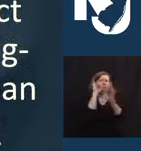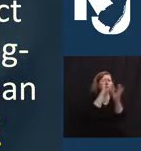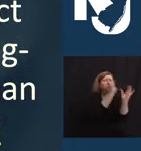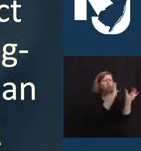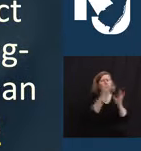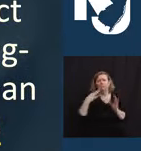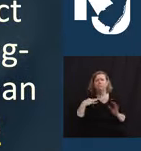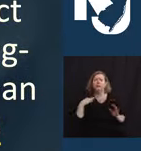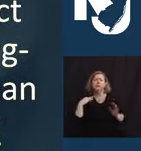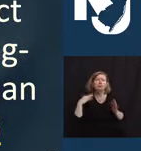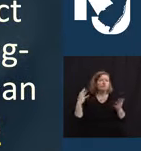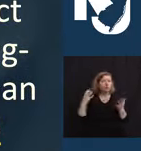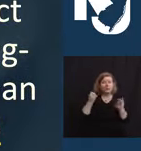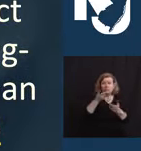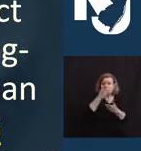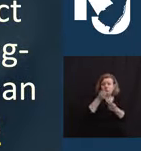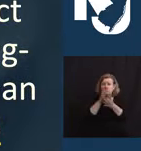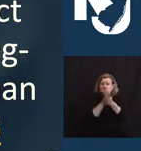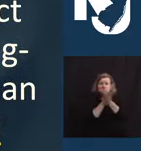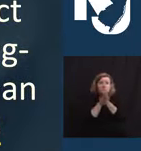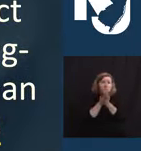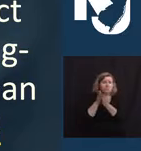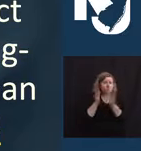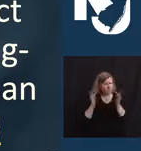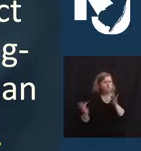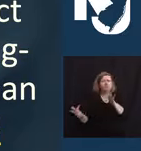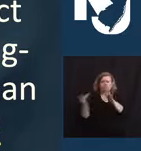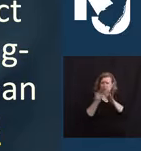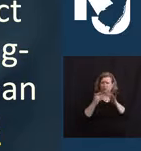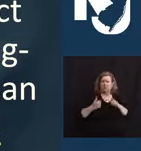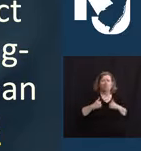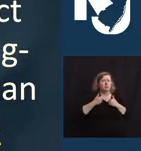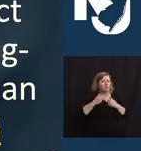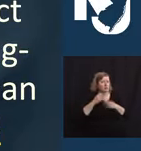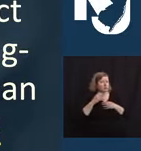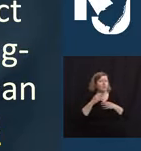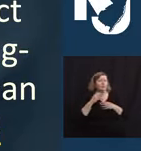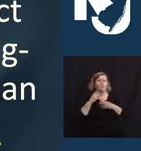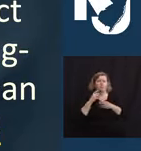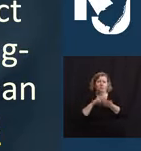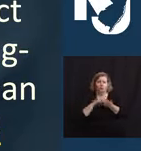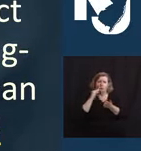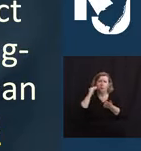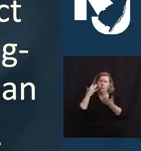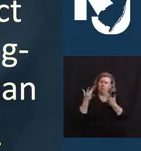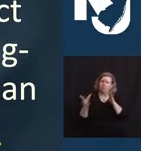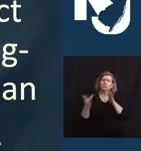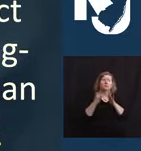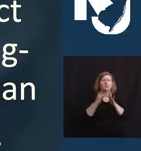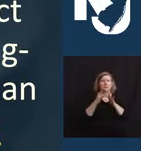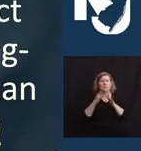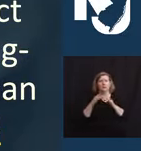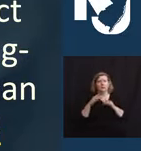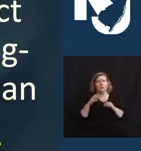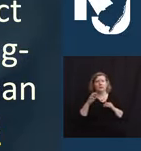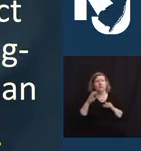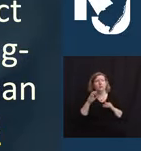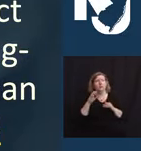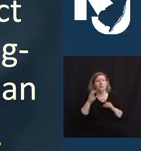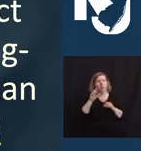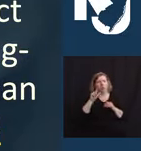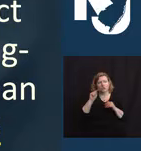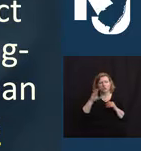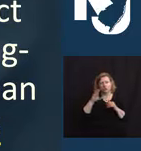to the residents in our nursing homes, I encourage you to call, not Laurie necessarily directly, but call the ombudsman's